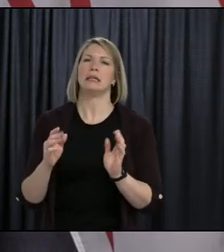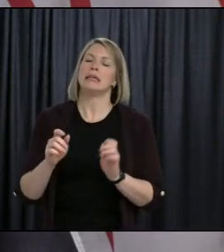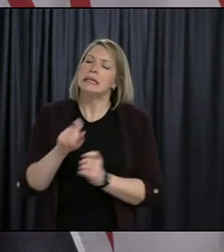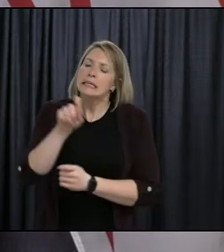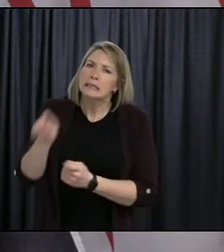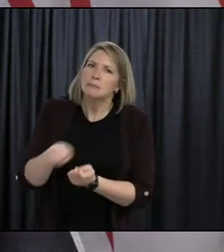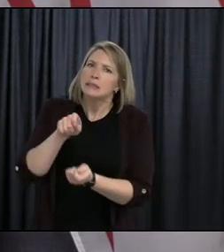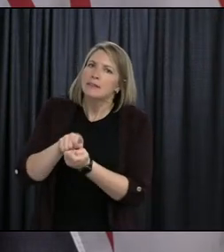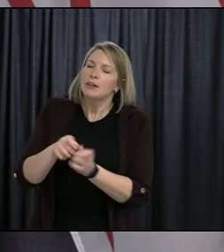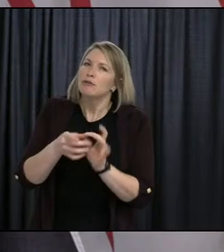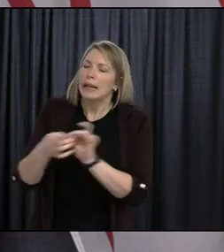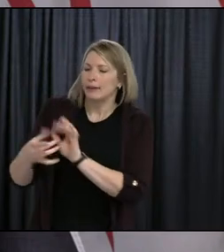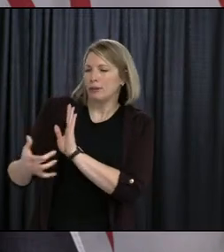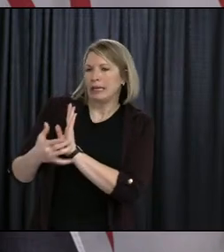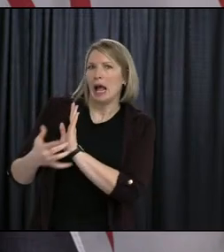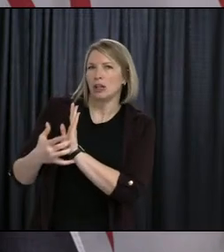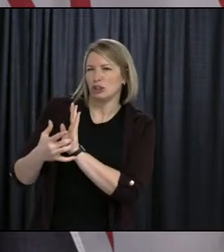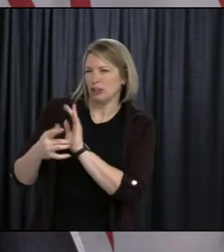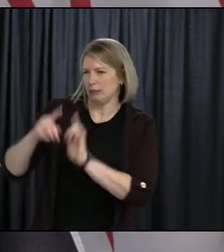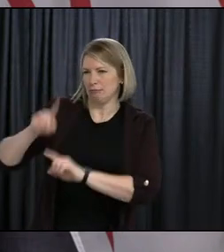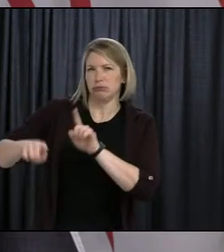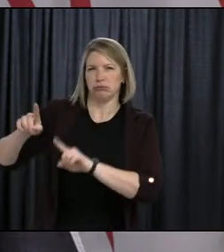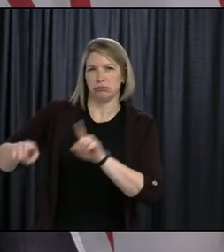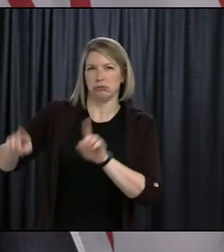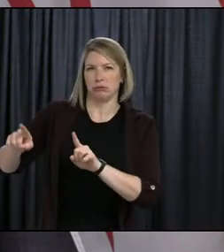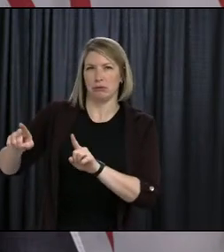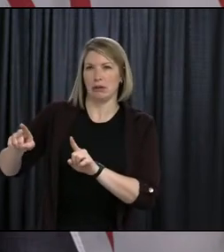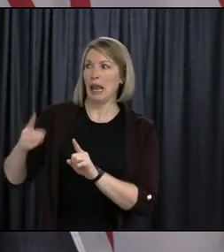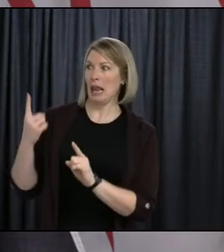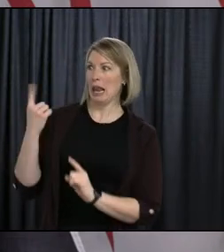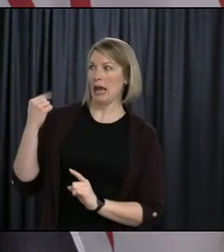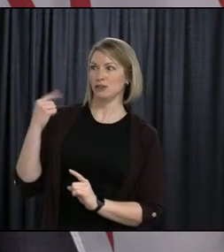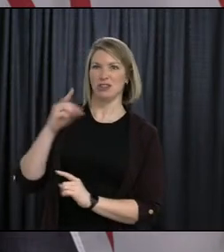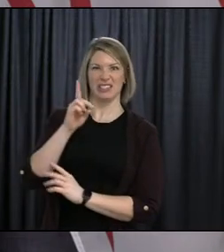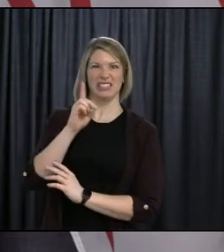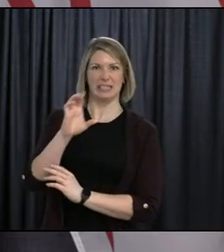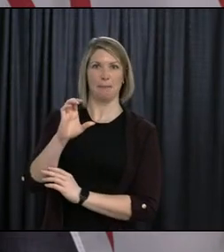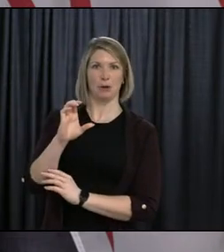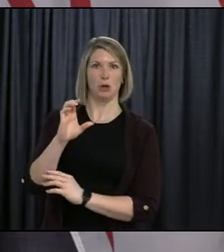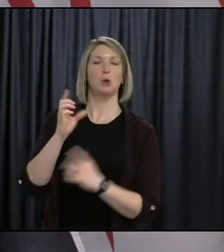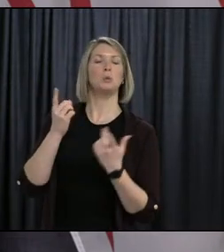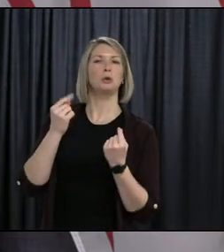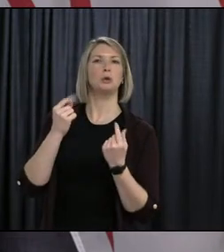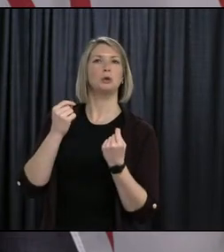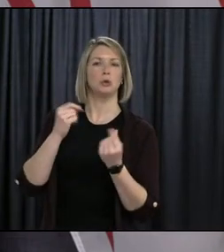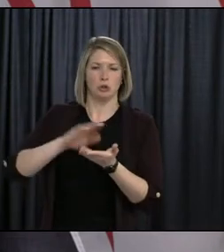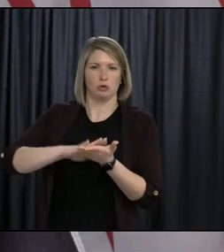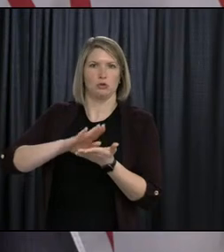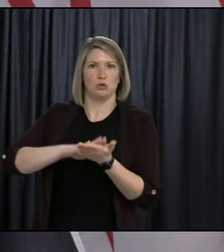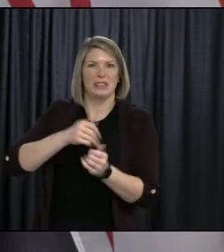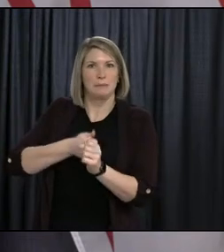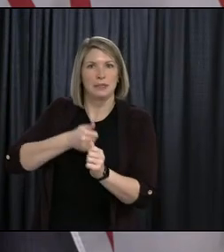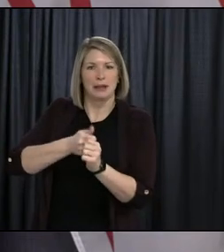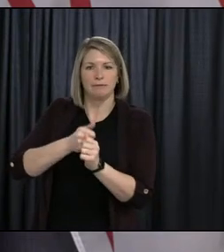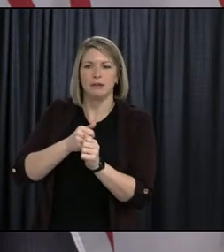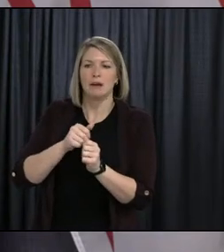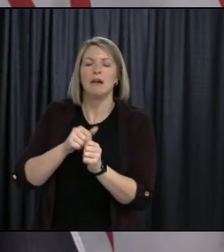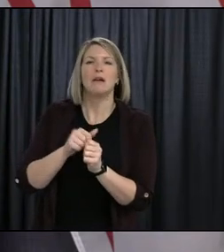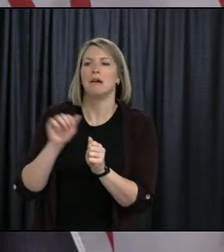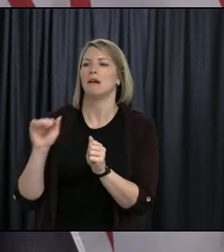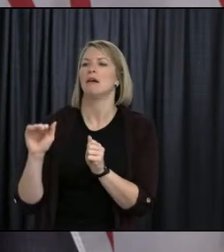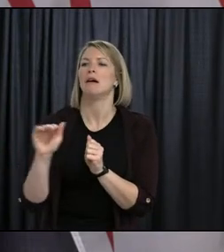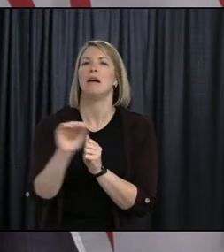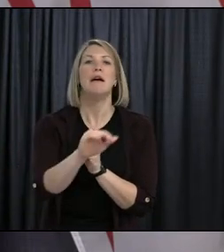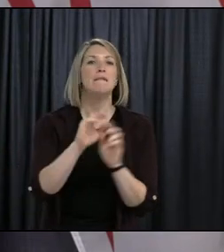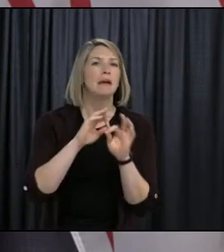in December, actually last year we went through a process where schools identified students in need. Parents self-identified, they